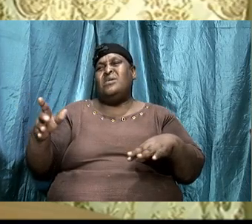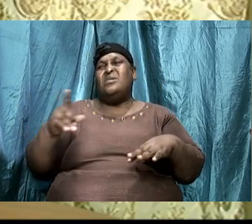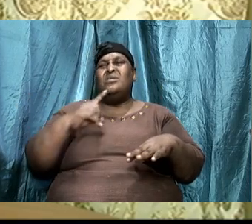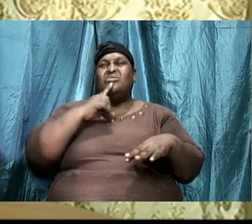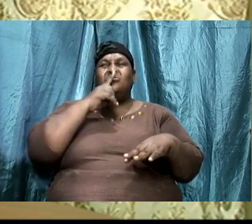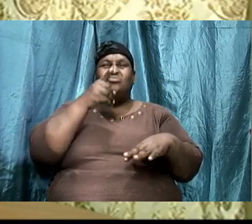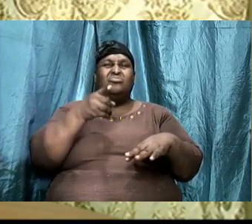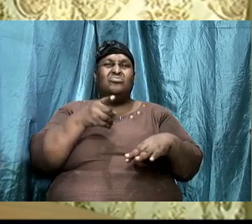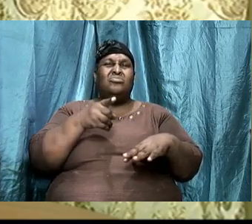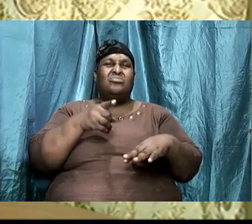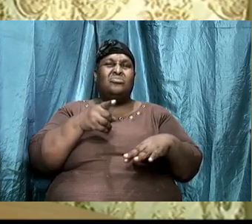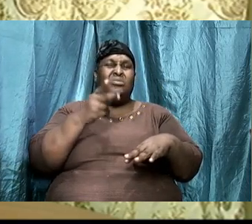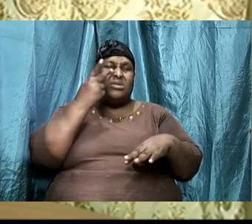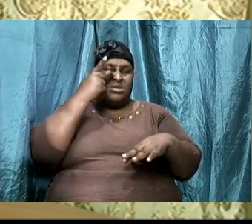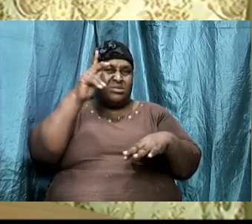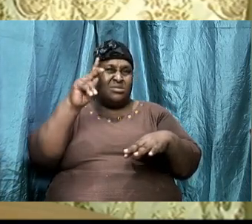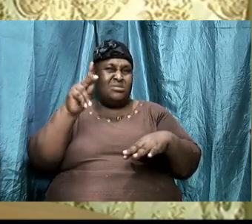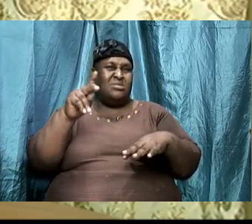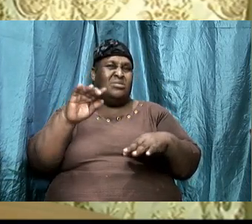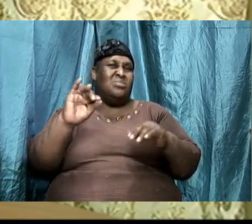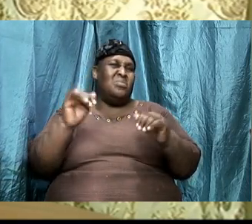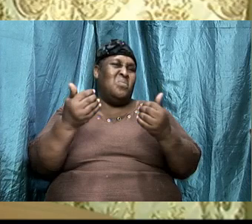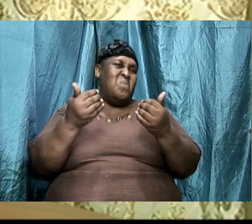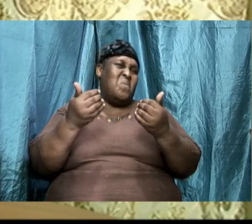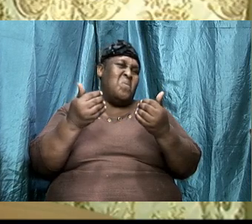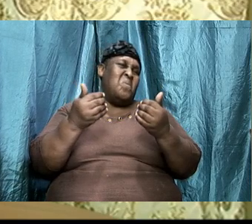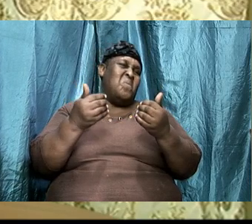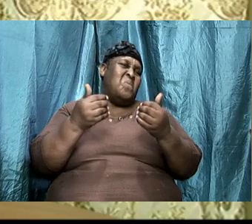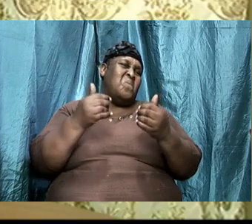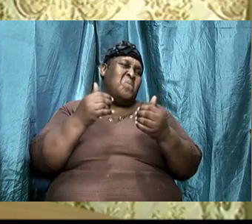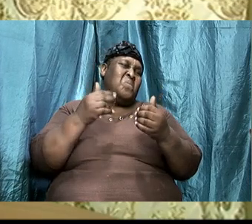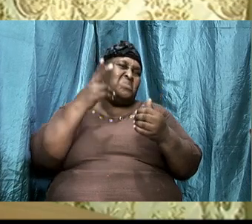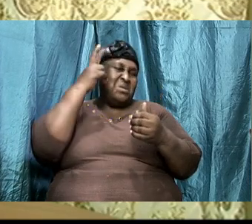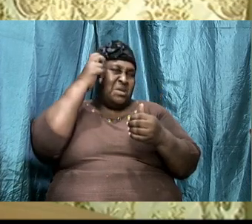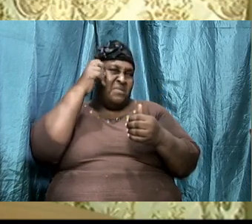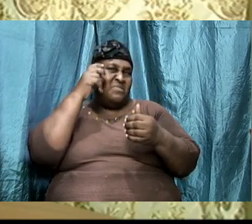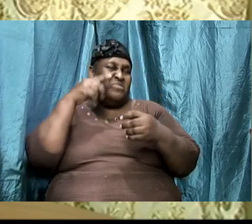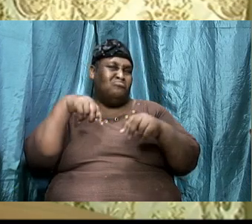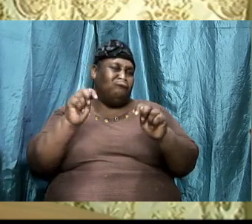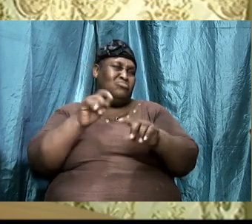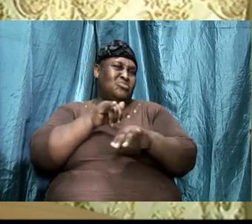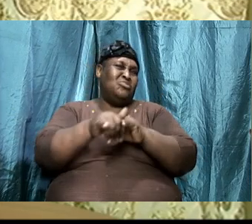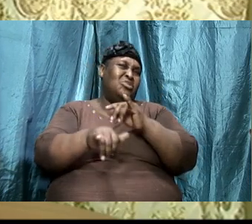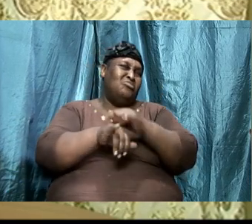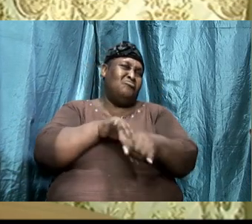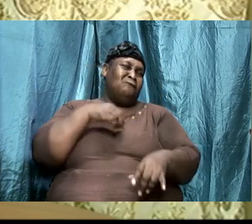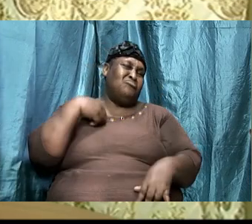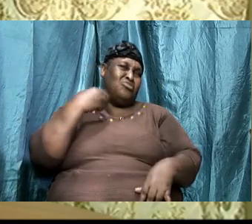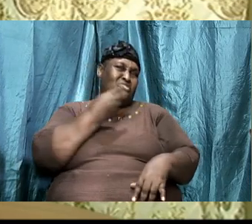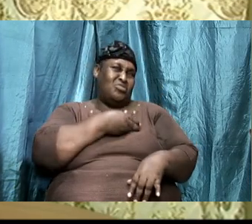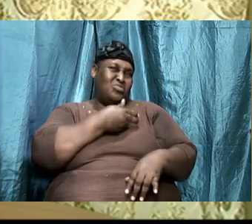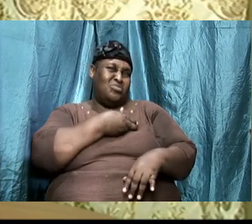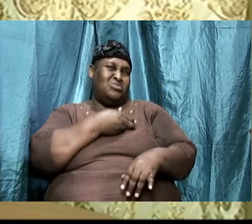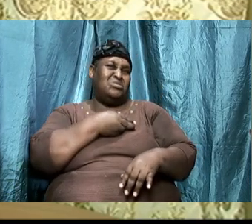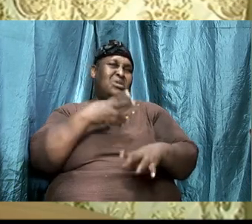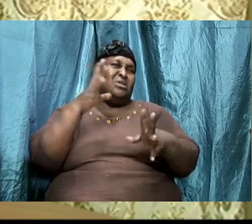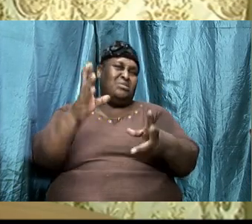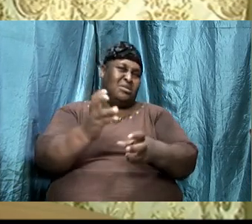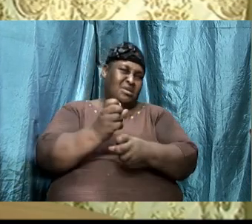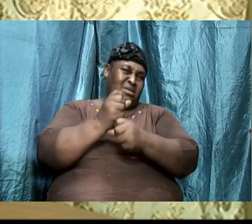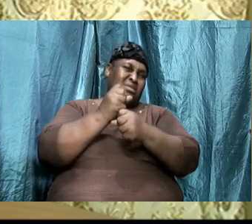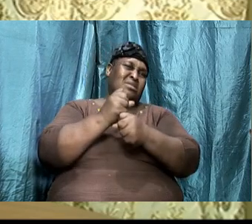certain things or the adversary really, really try to trick us and try to get us,